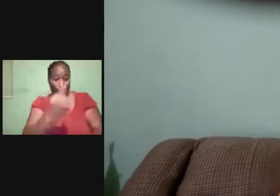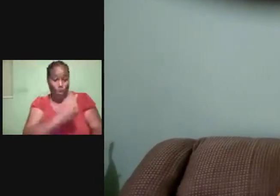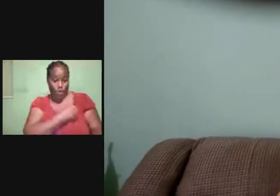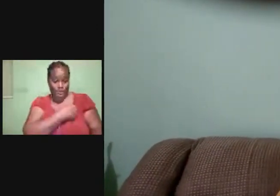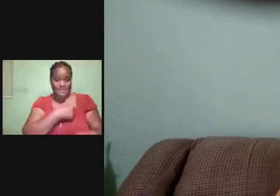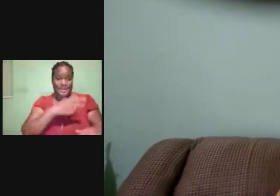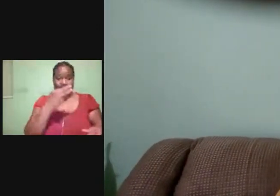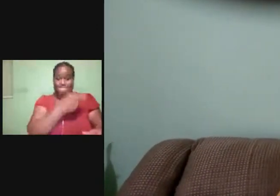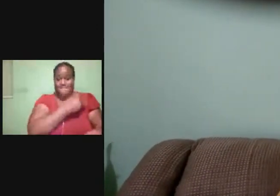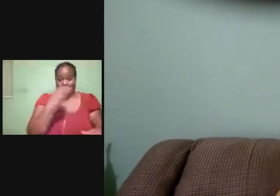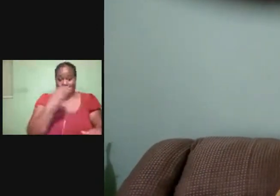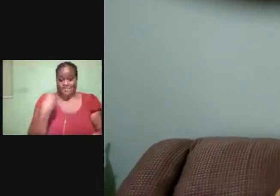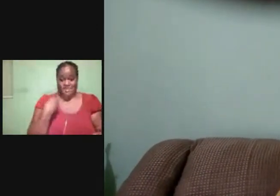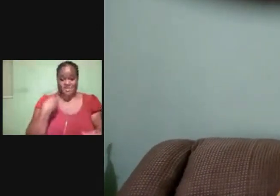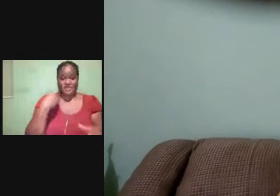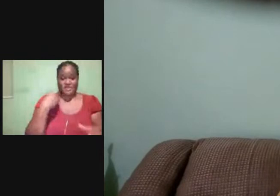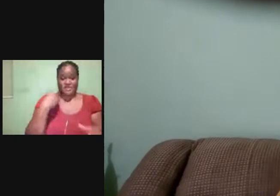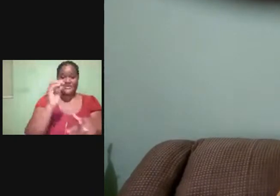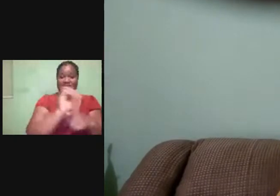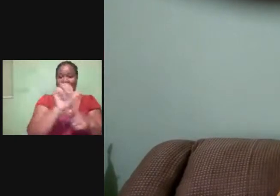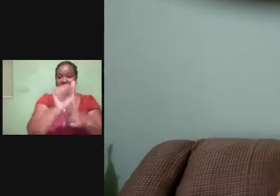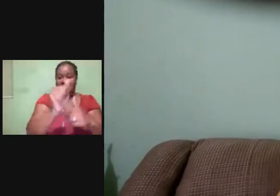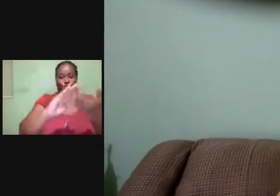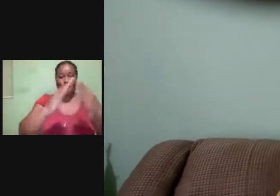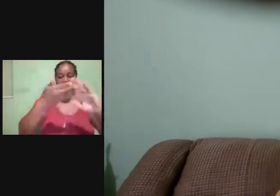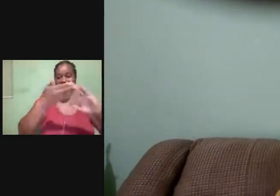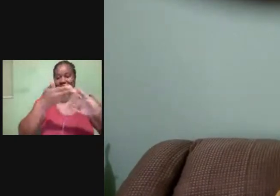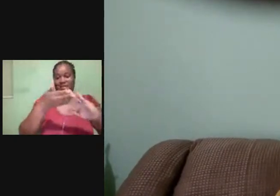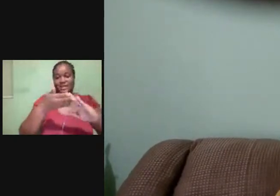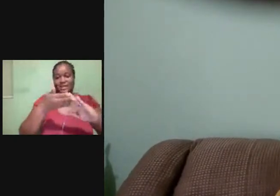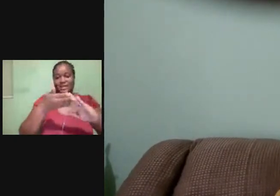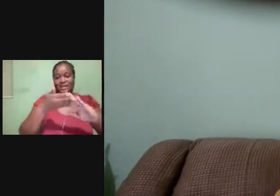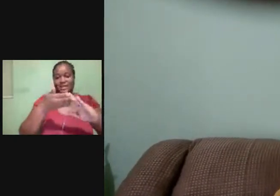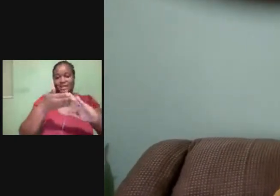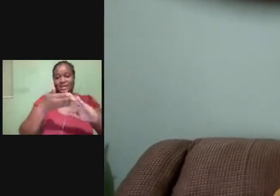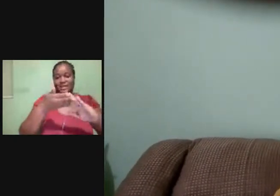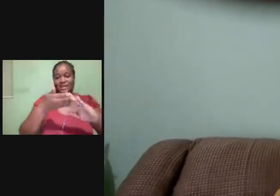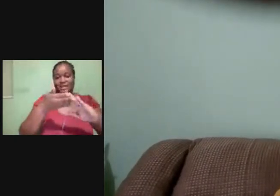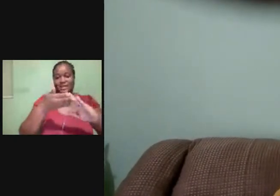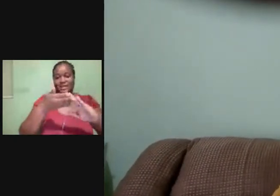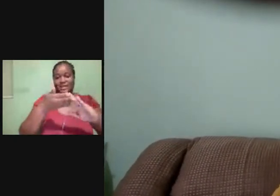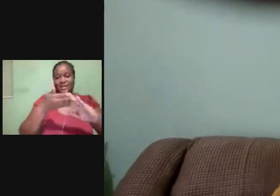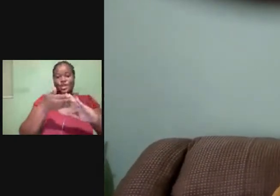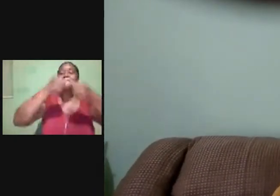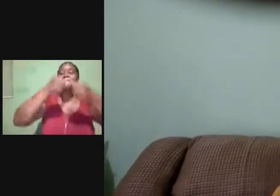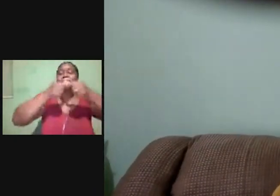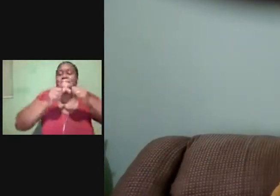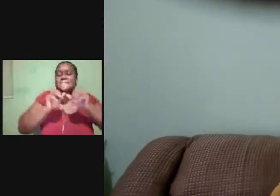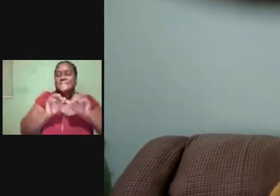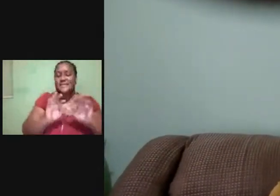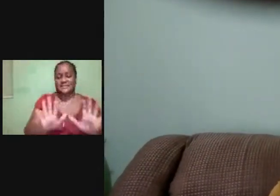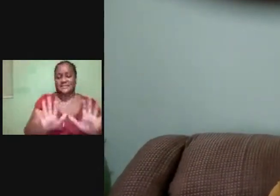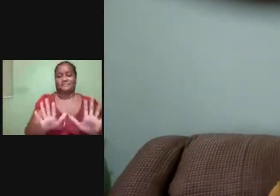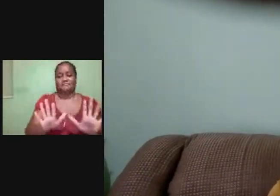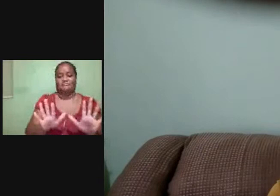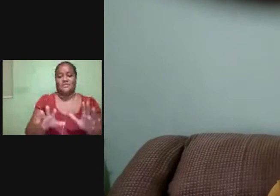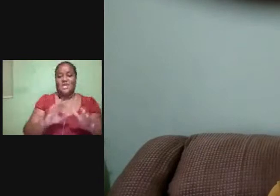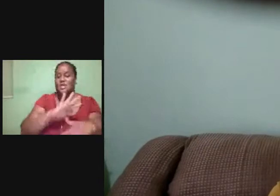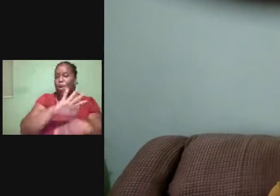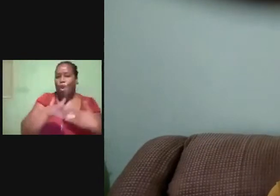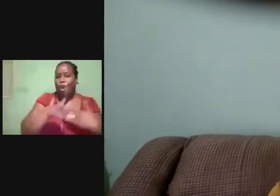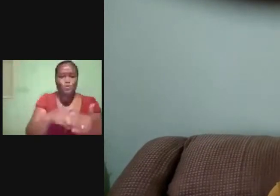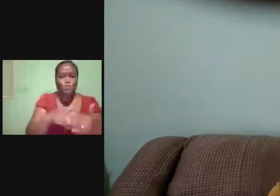to gain a blessing and also for us to